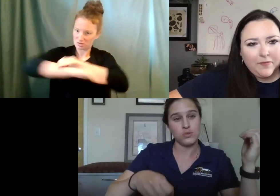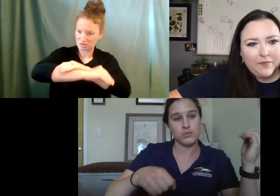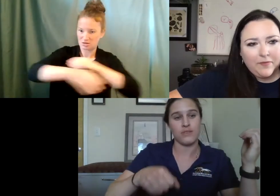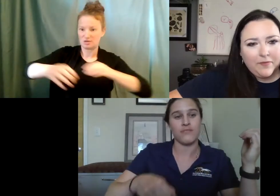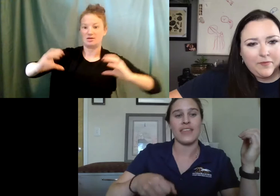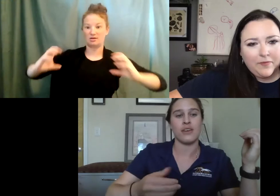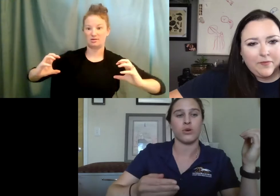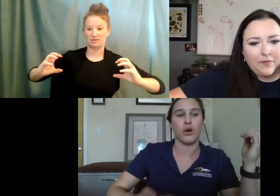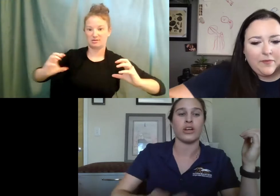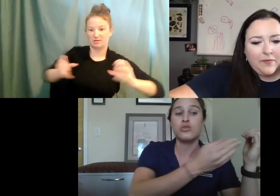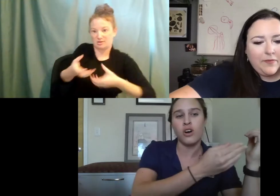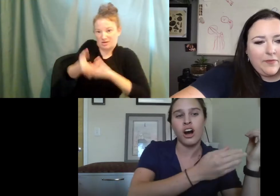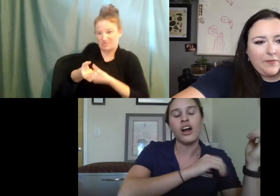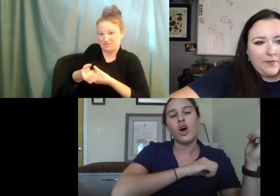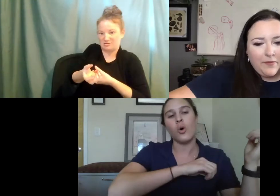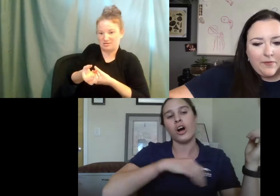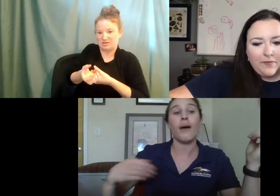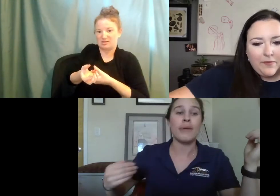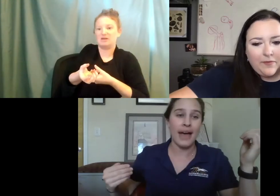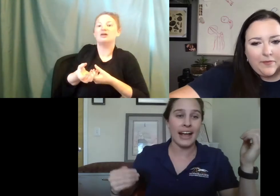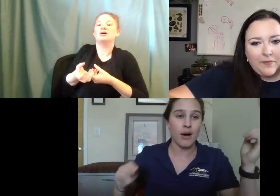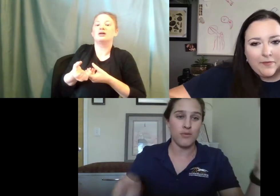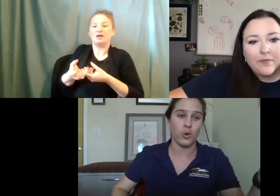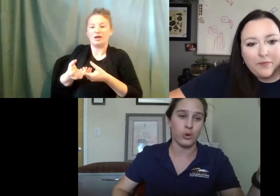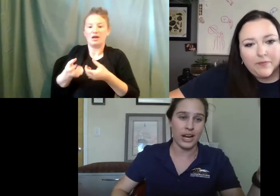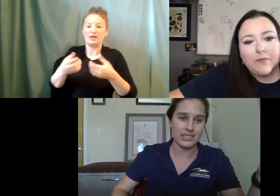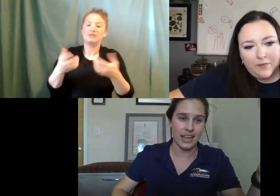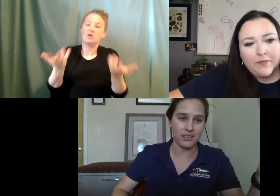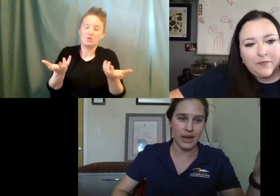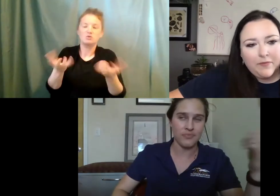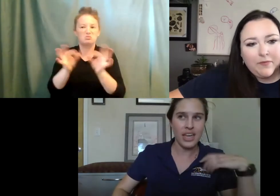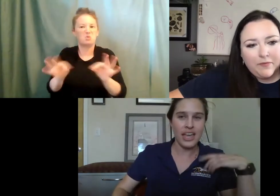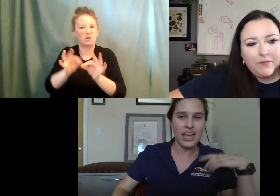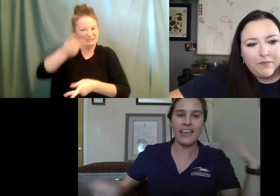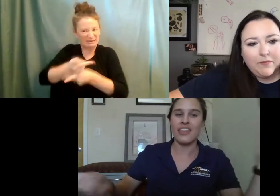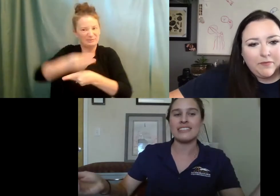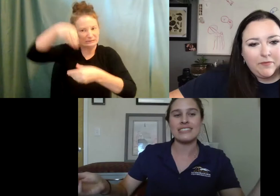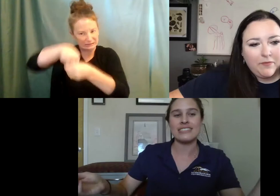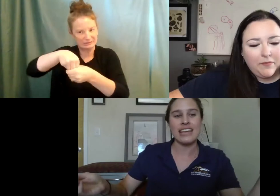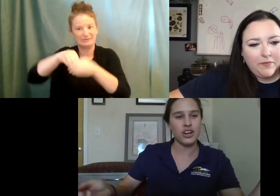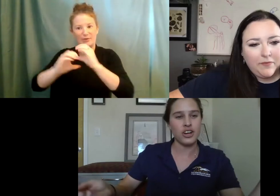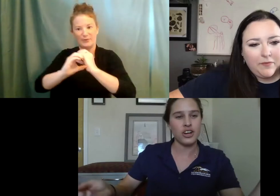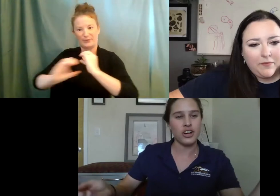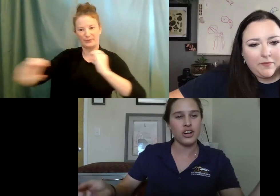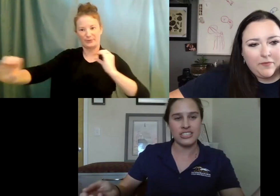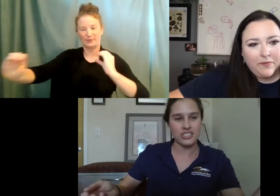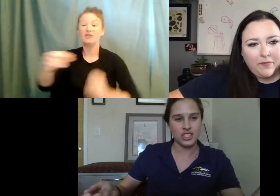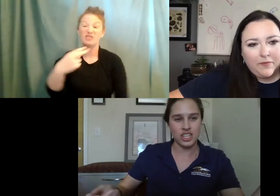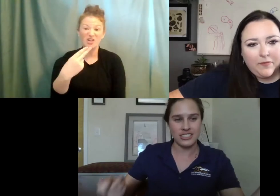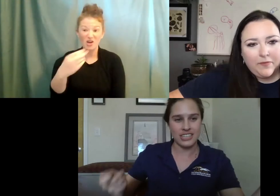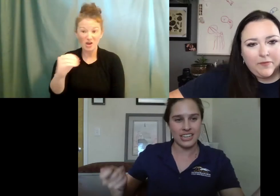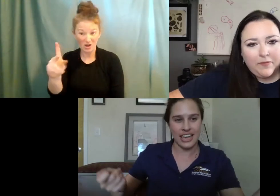of the tube to prevent them from going too far or coming back out before we're ready to handle them. And then a snake hook is just, again,